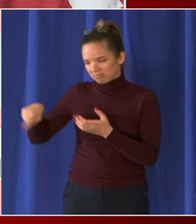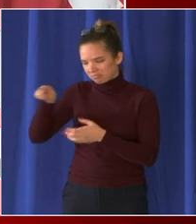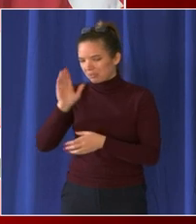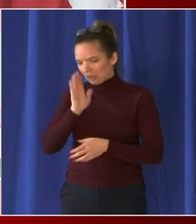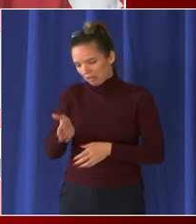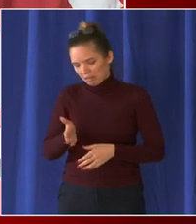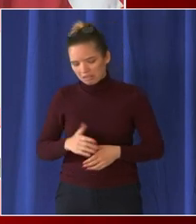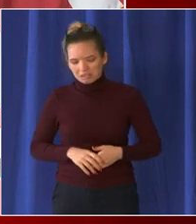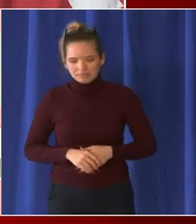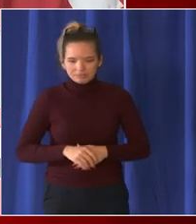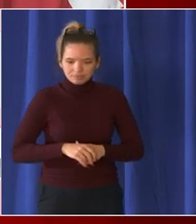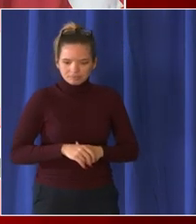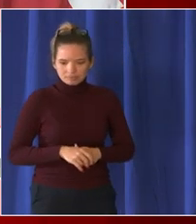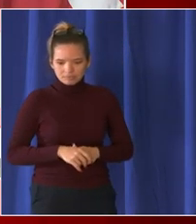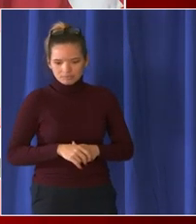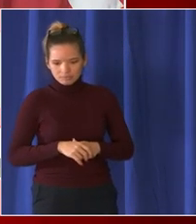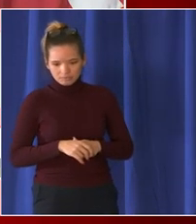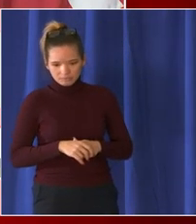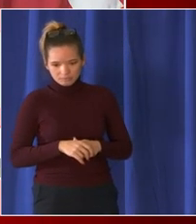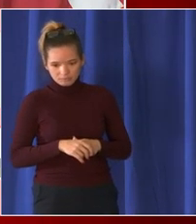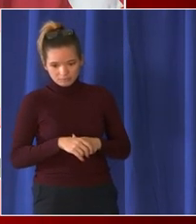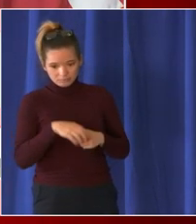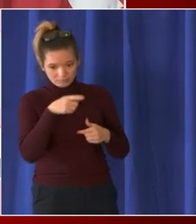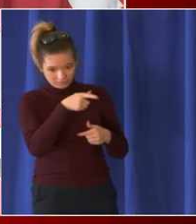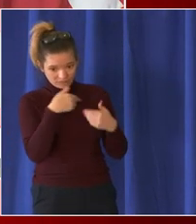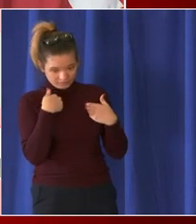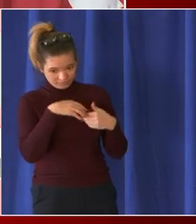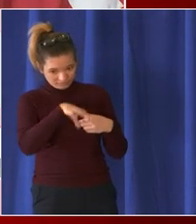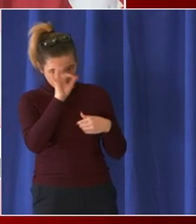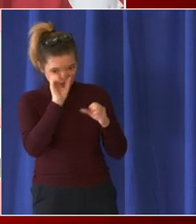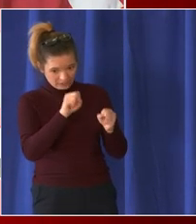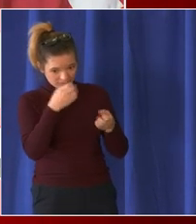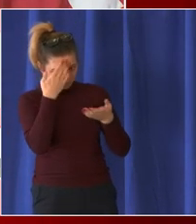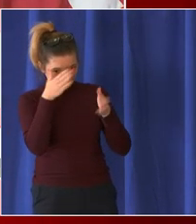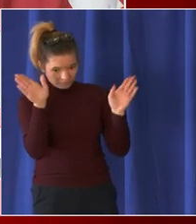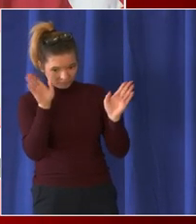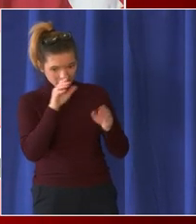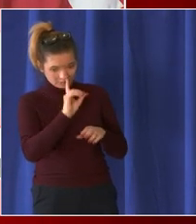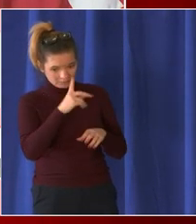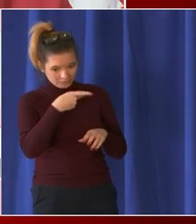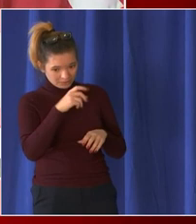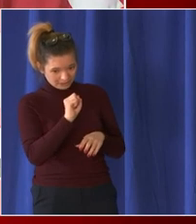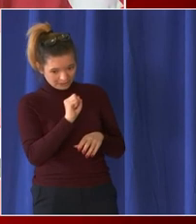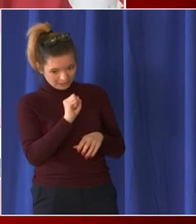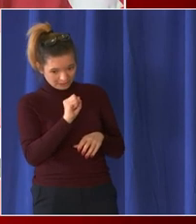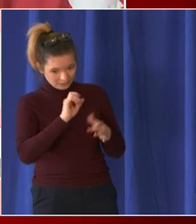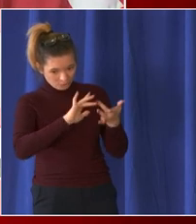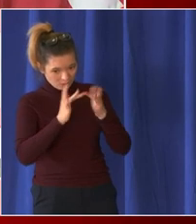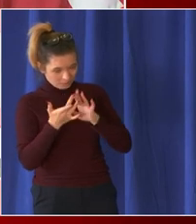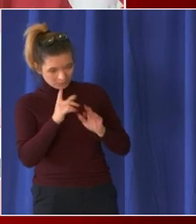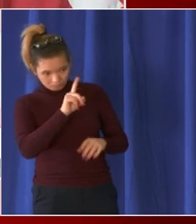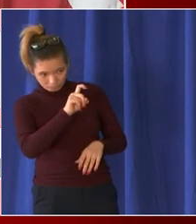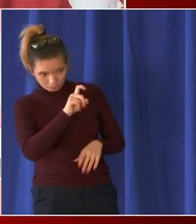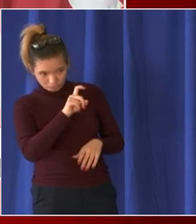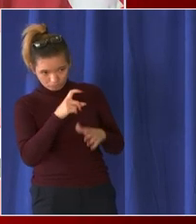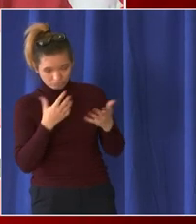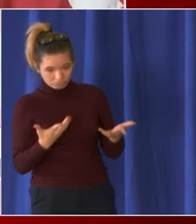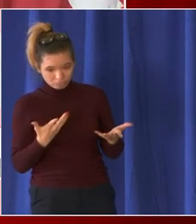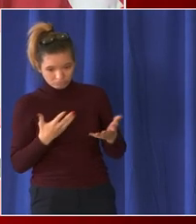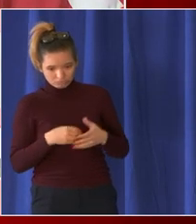which classes those are or what schools um i don't know if that's on the dcps website could you say then which